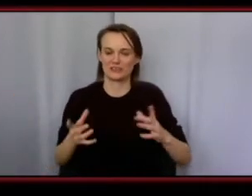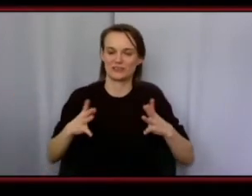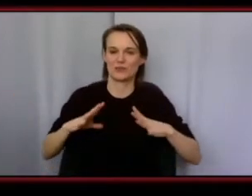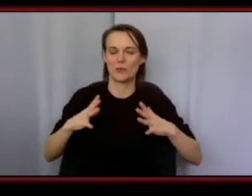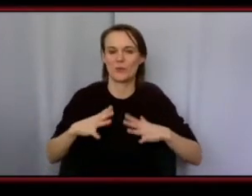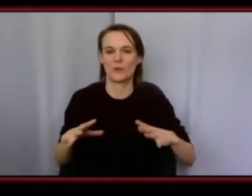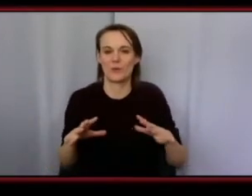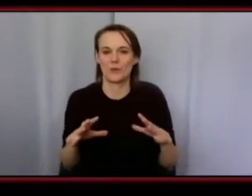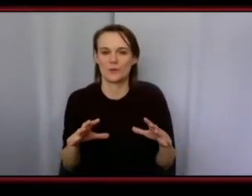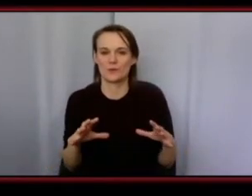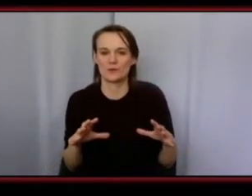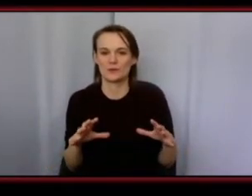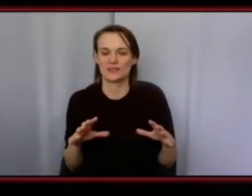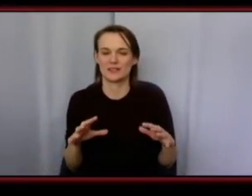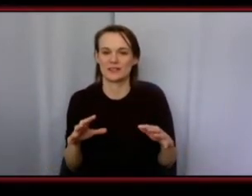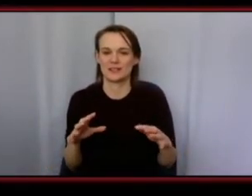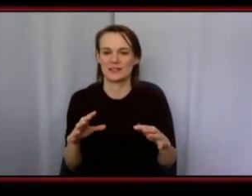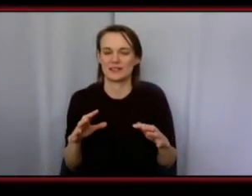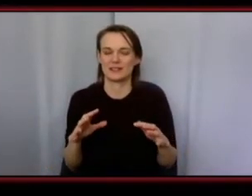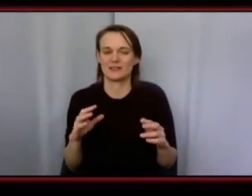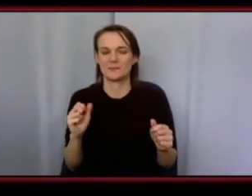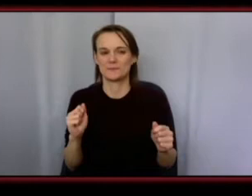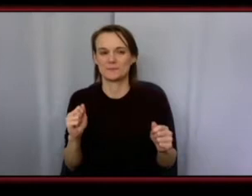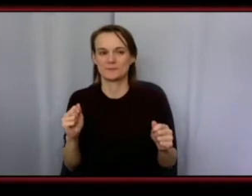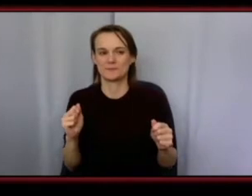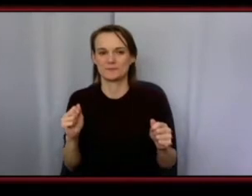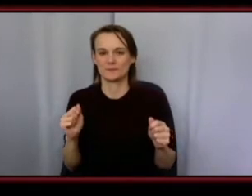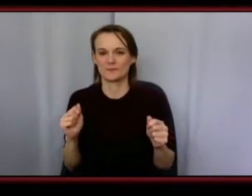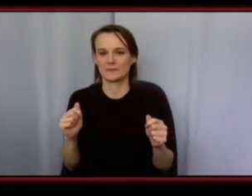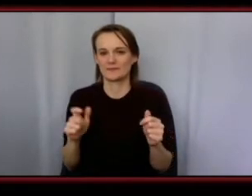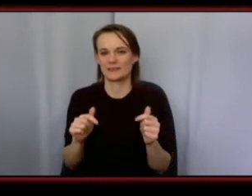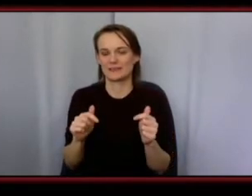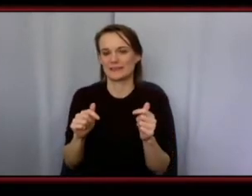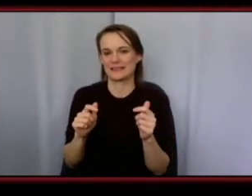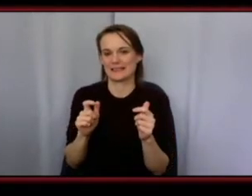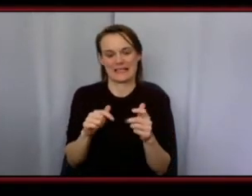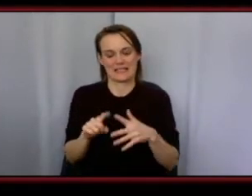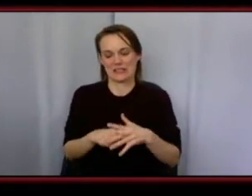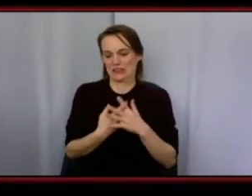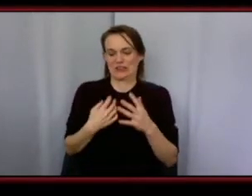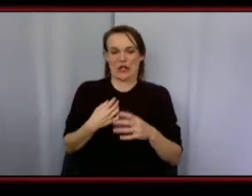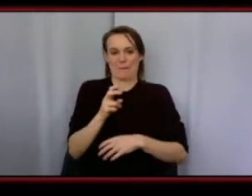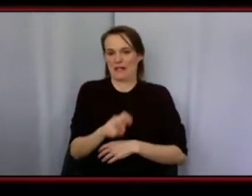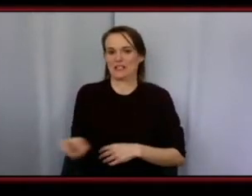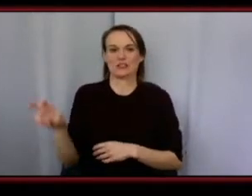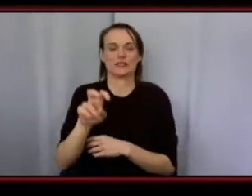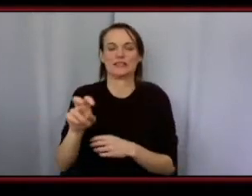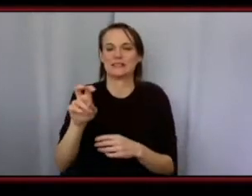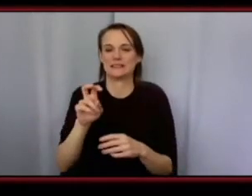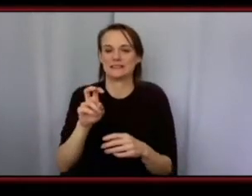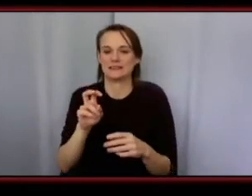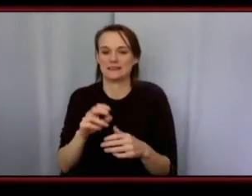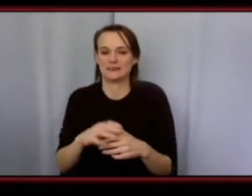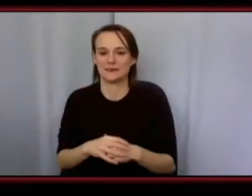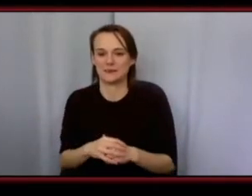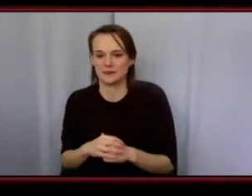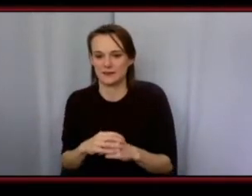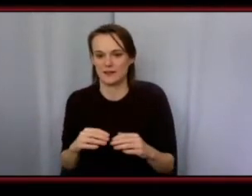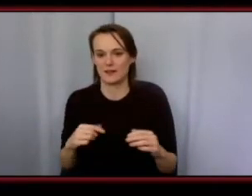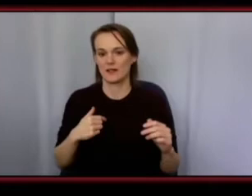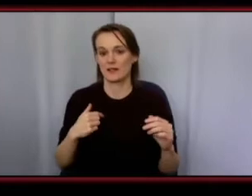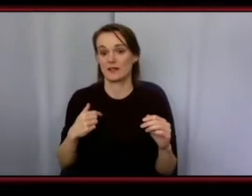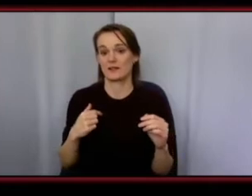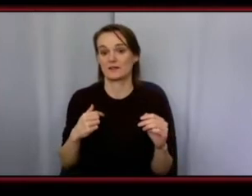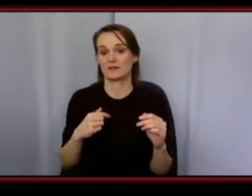that's sort of their spot that whole love and the journey for me in the fashion industry um surrounding